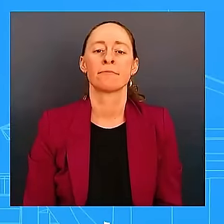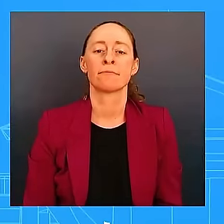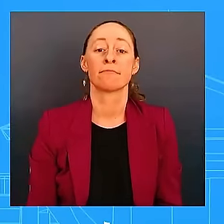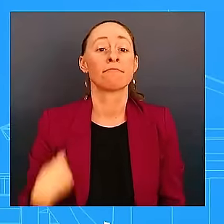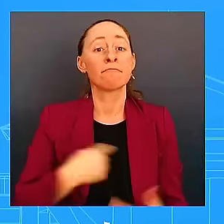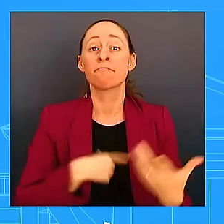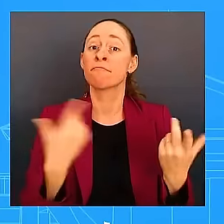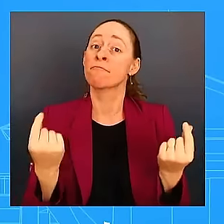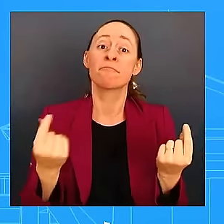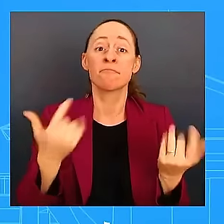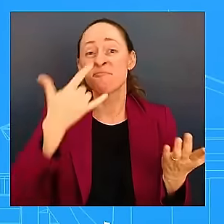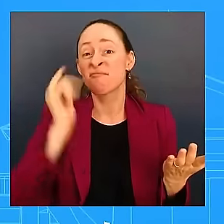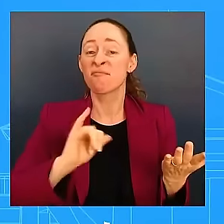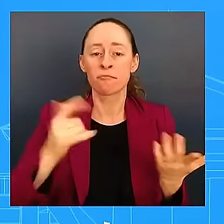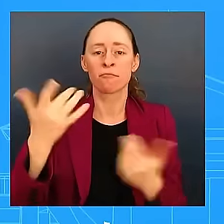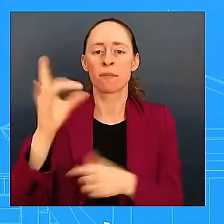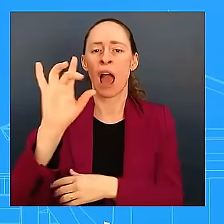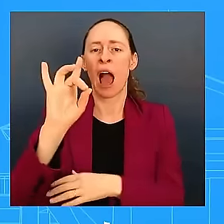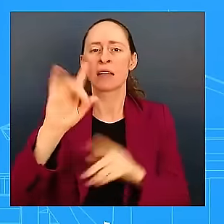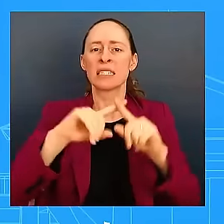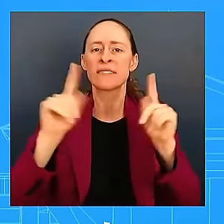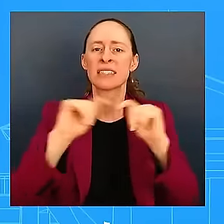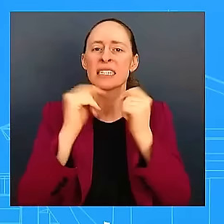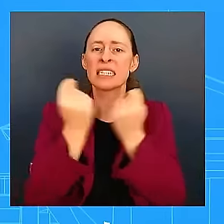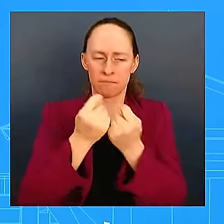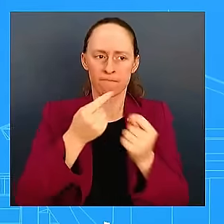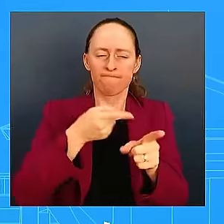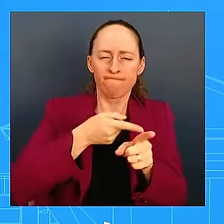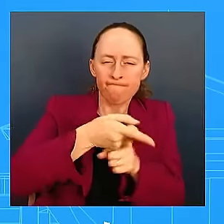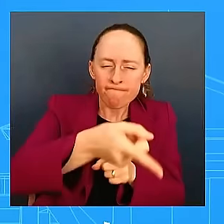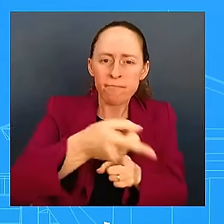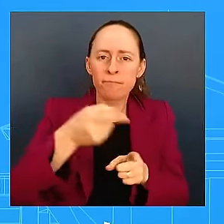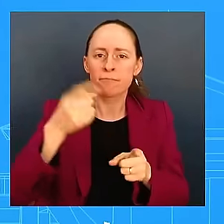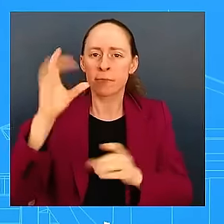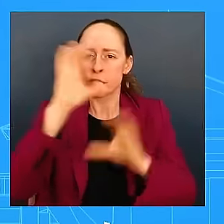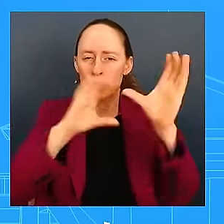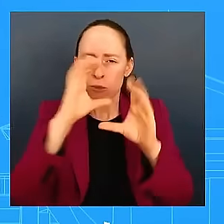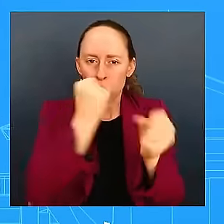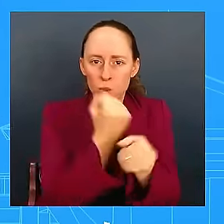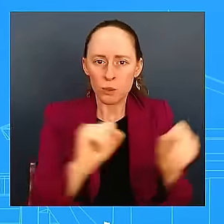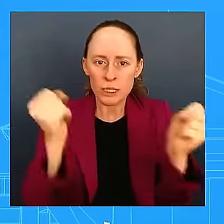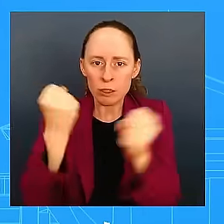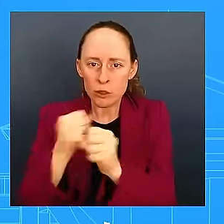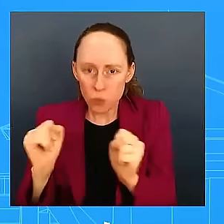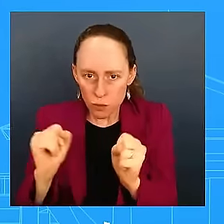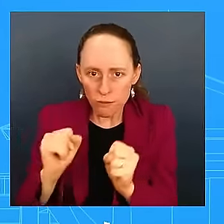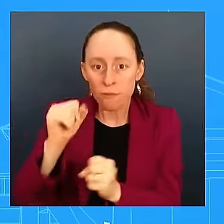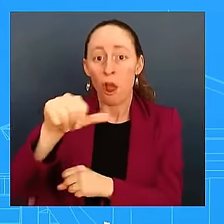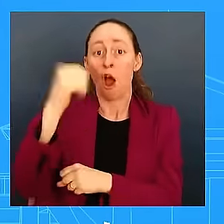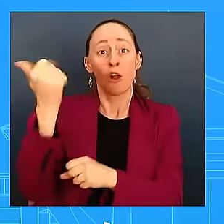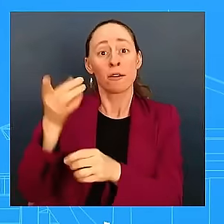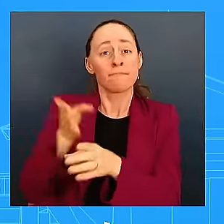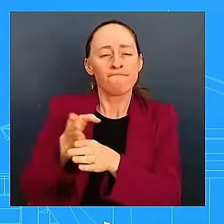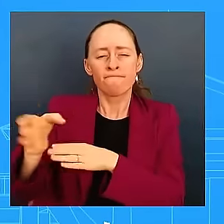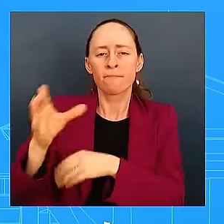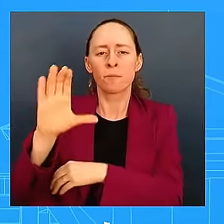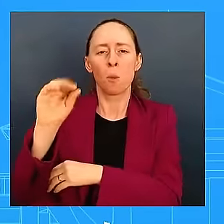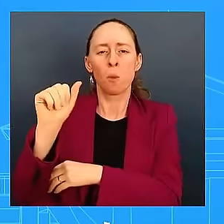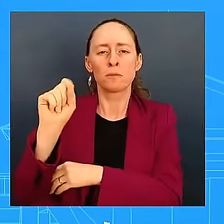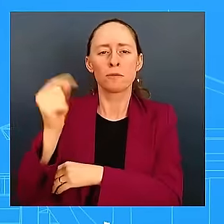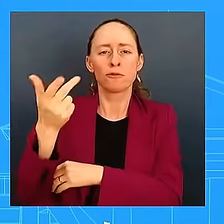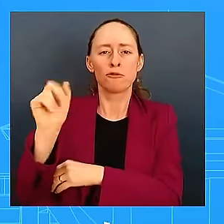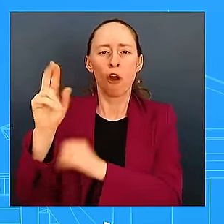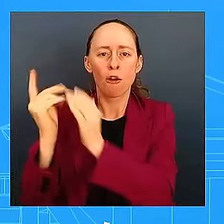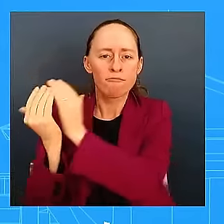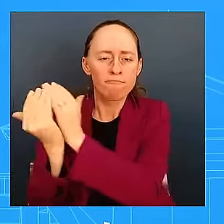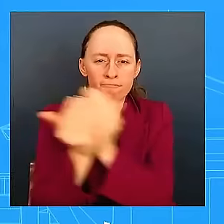Georgia, as well as resources from the Coast Guard, the Department of Defense, to immediately support any life-saving operations